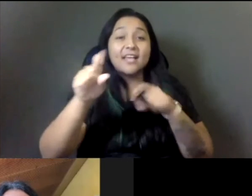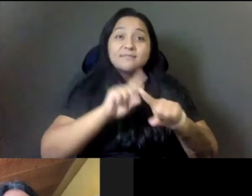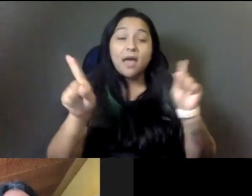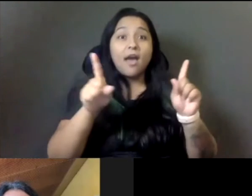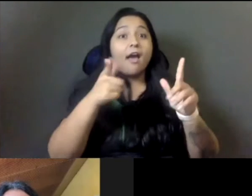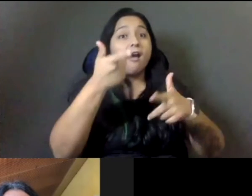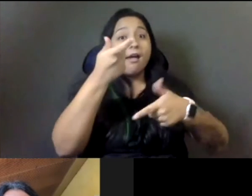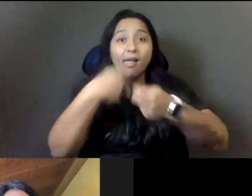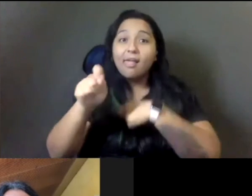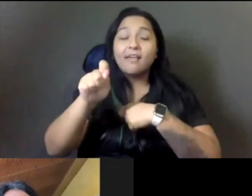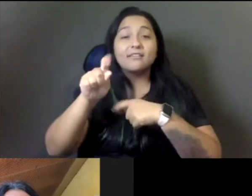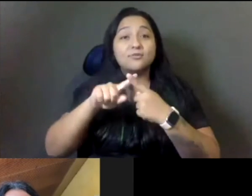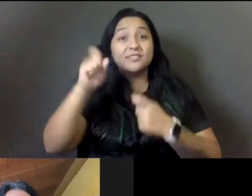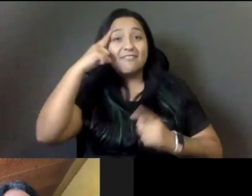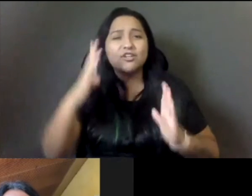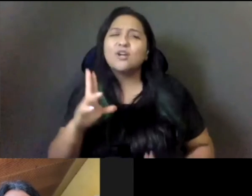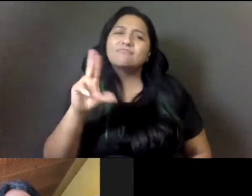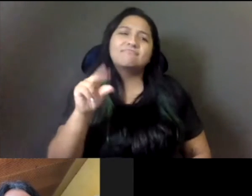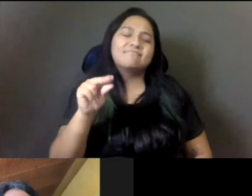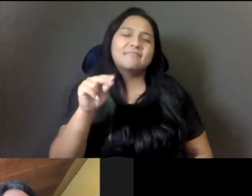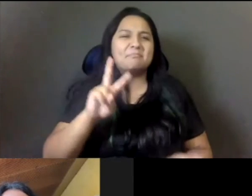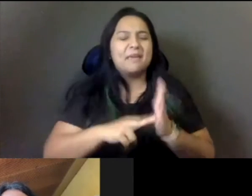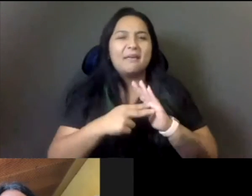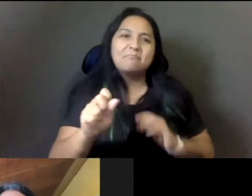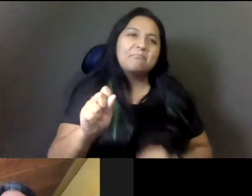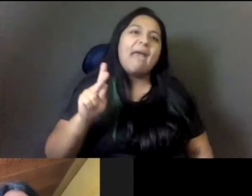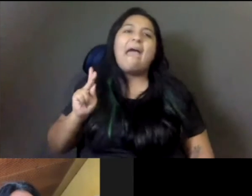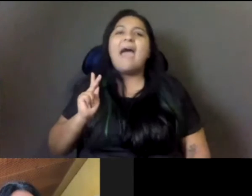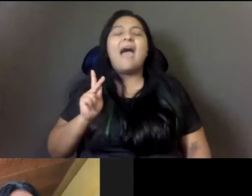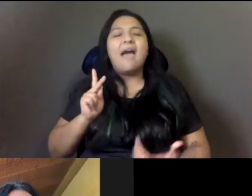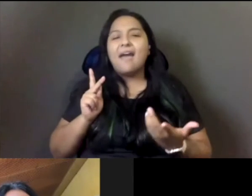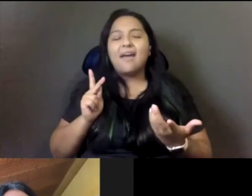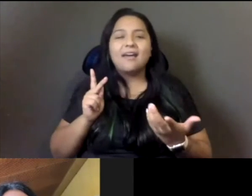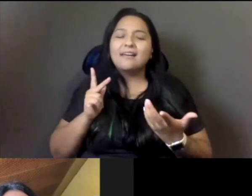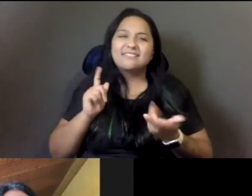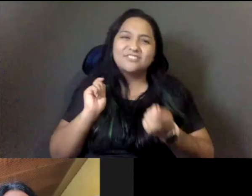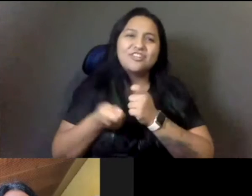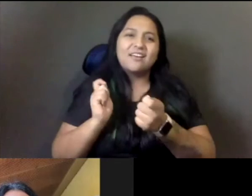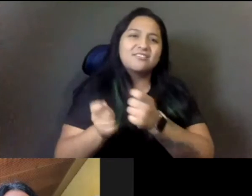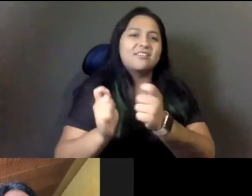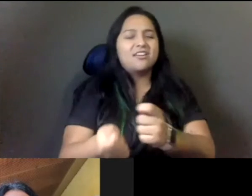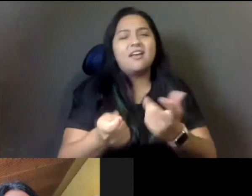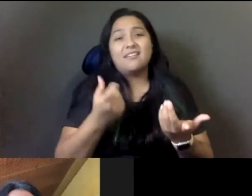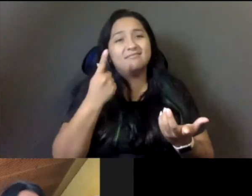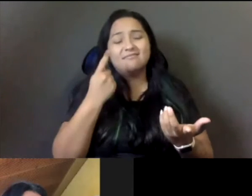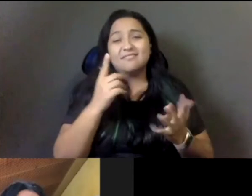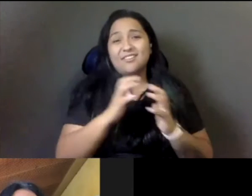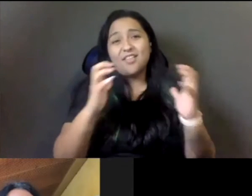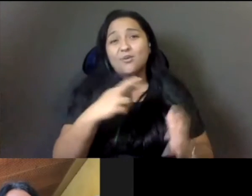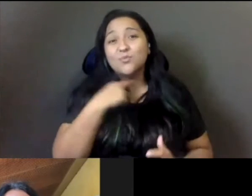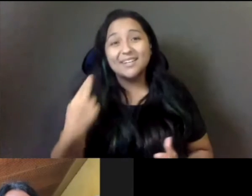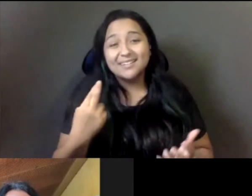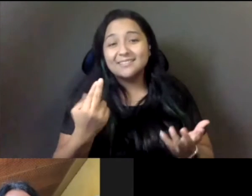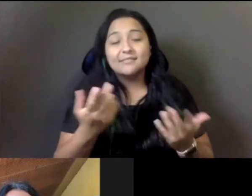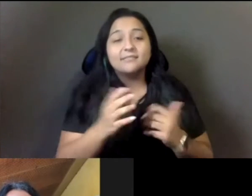put our communities, uh, you know, at the forefront. Uh, there's a lot of risk, uh, in ensuring, uh, if we